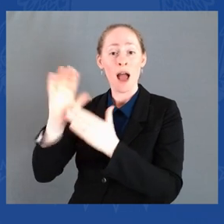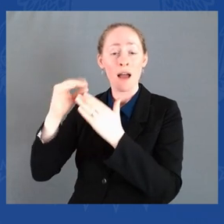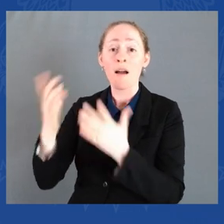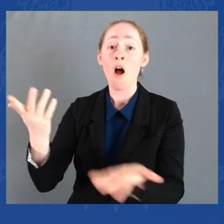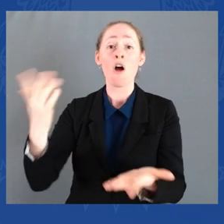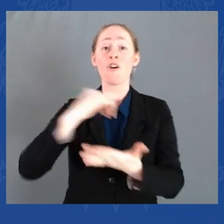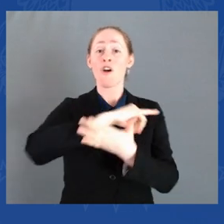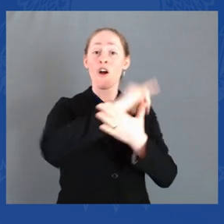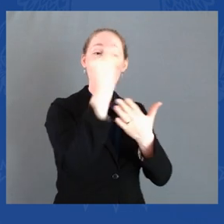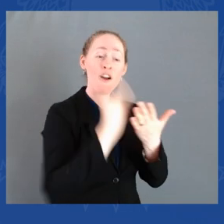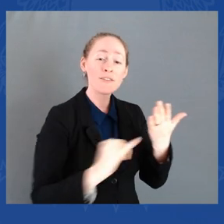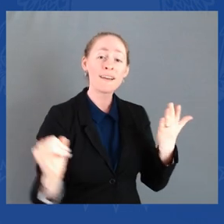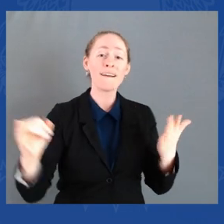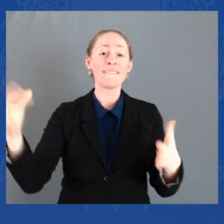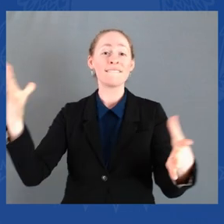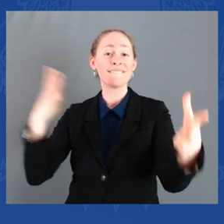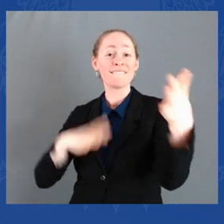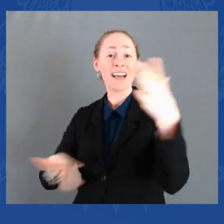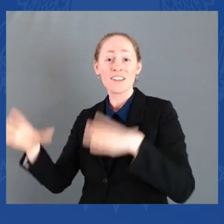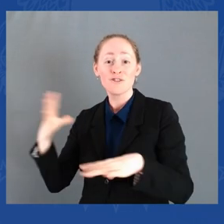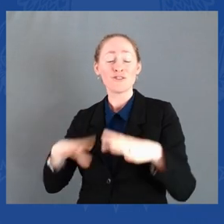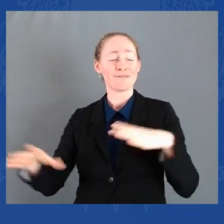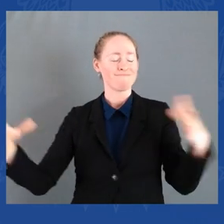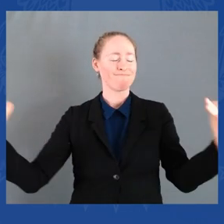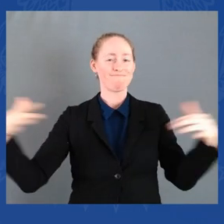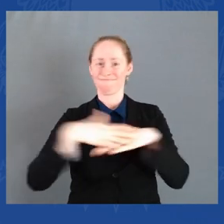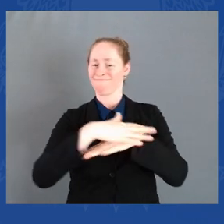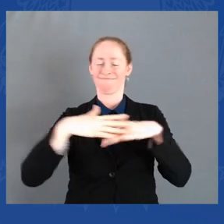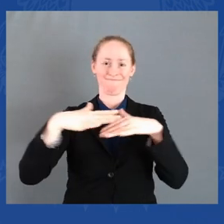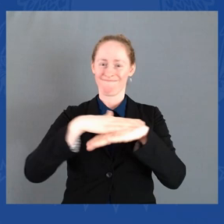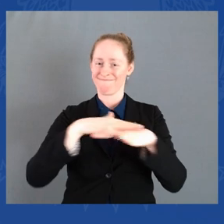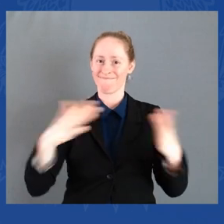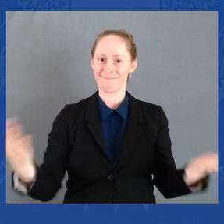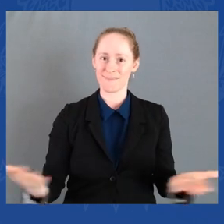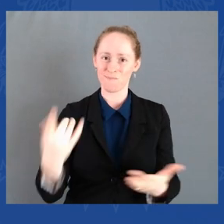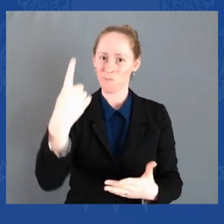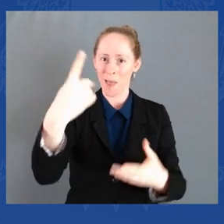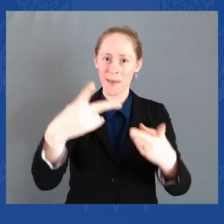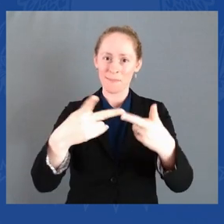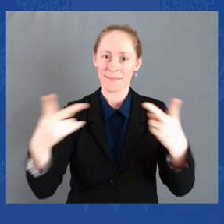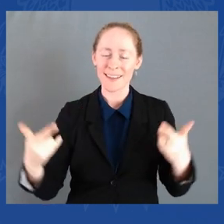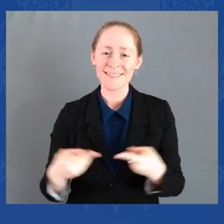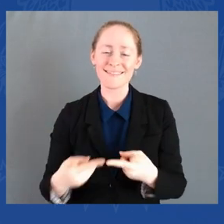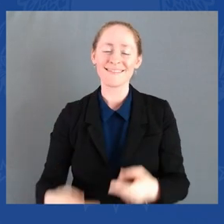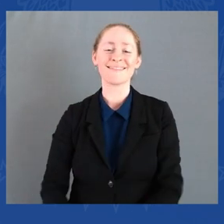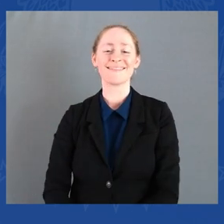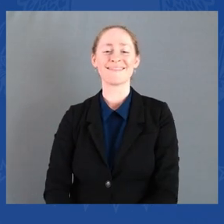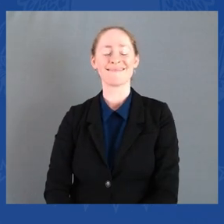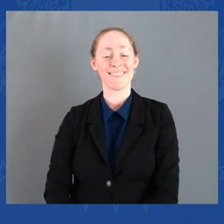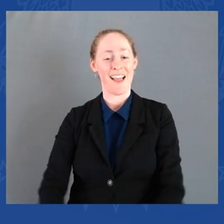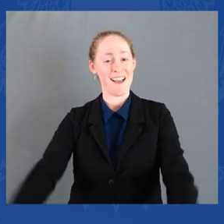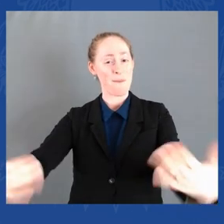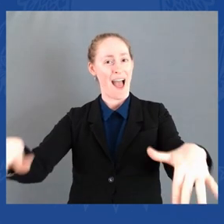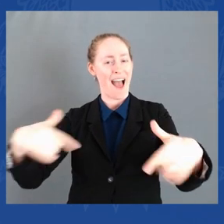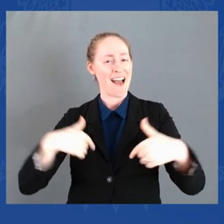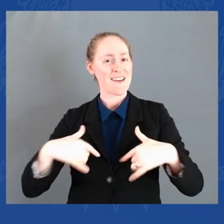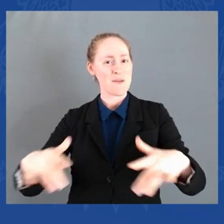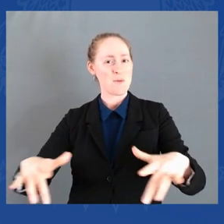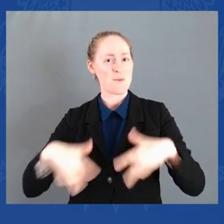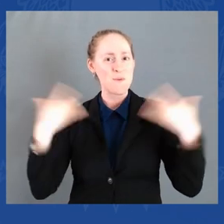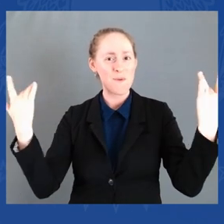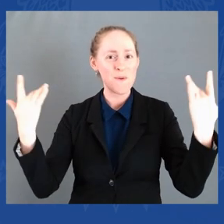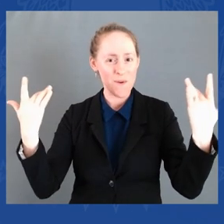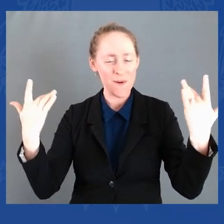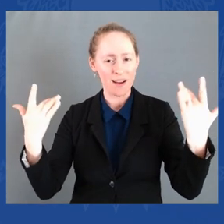the great honor Jill and I, Kamala and Doug had in hosting Team USA, including the American, the Asian American